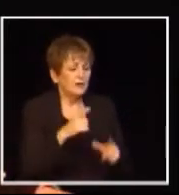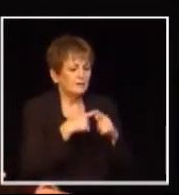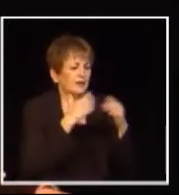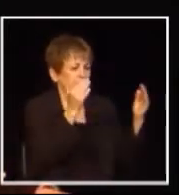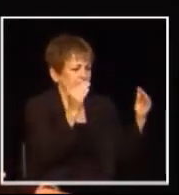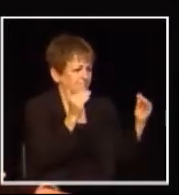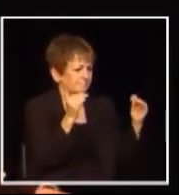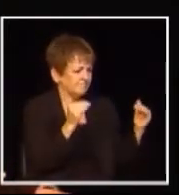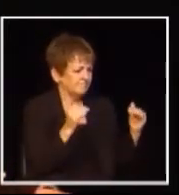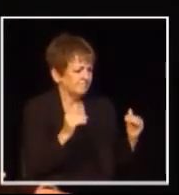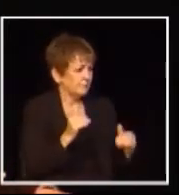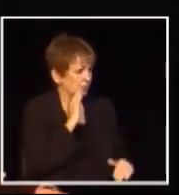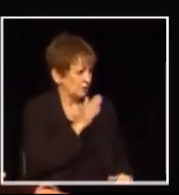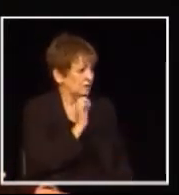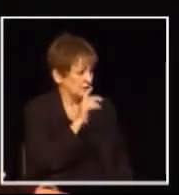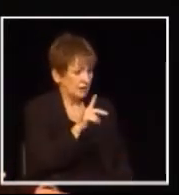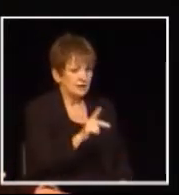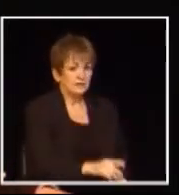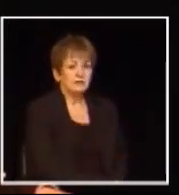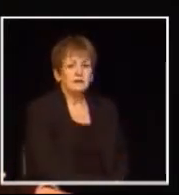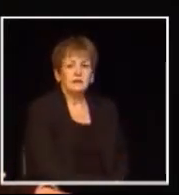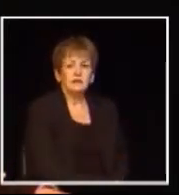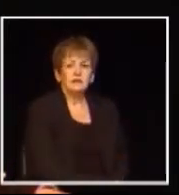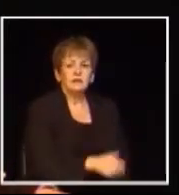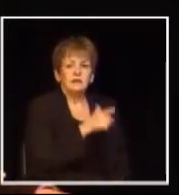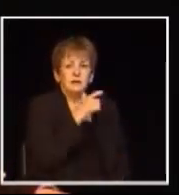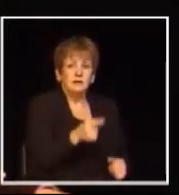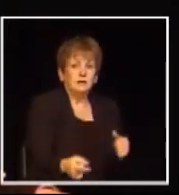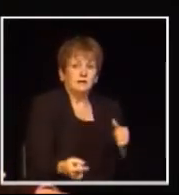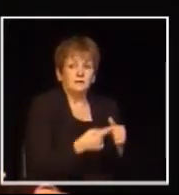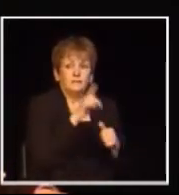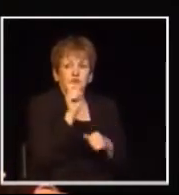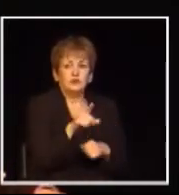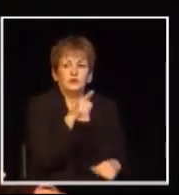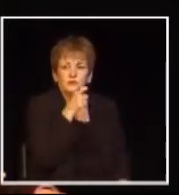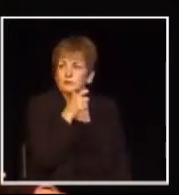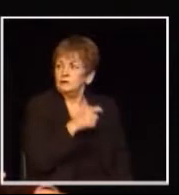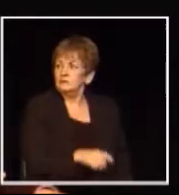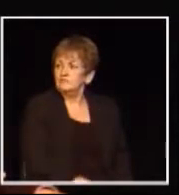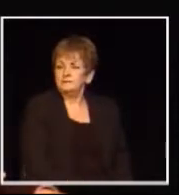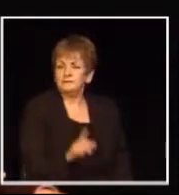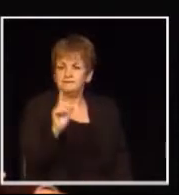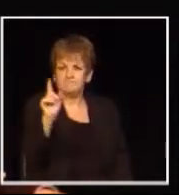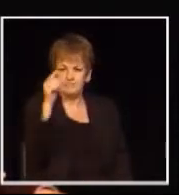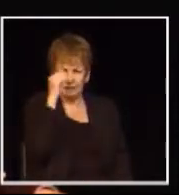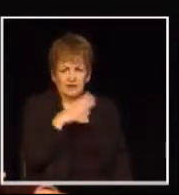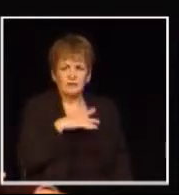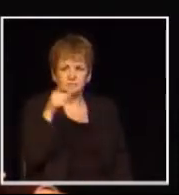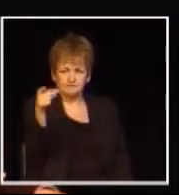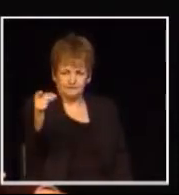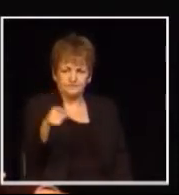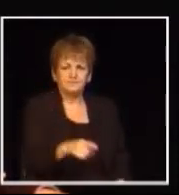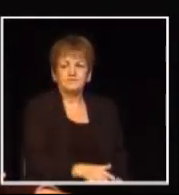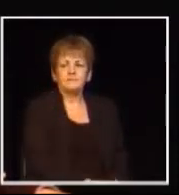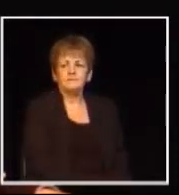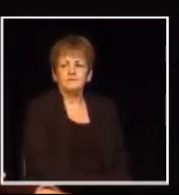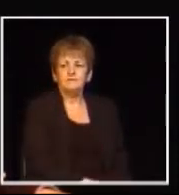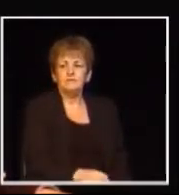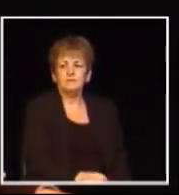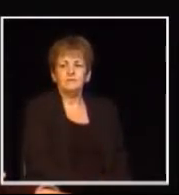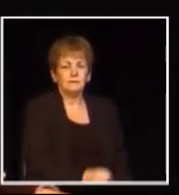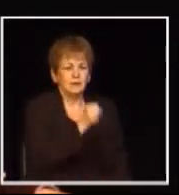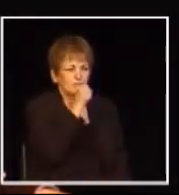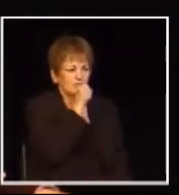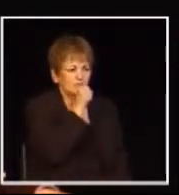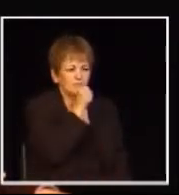opportunity to respond and we'll move on to the next question okay so who would like to have the first question this gentleman